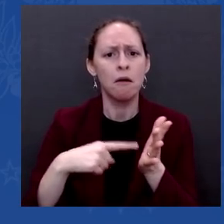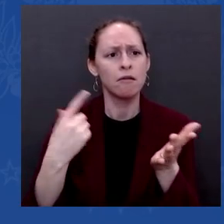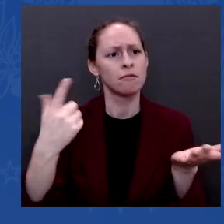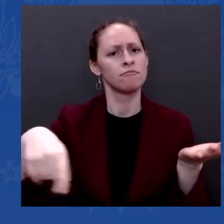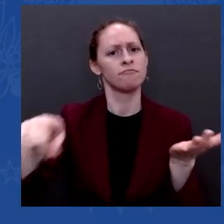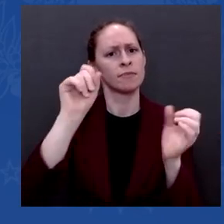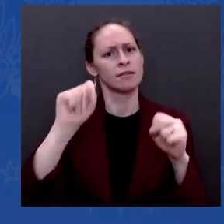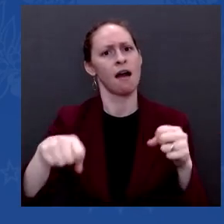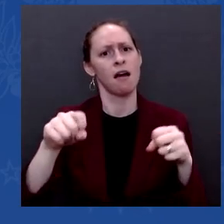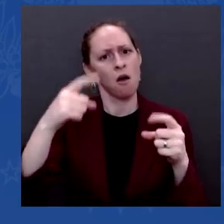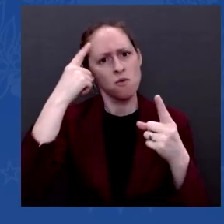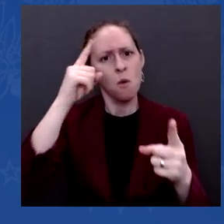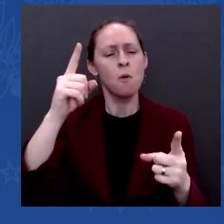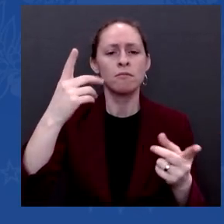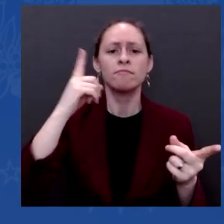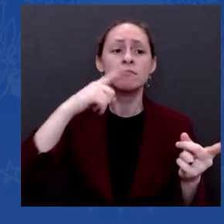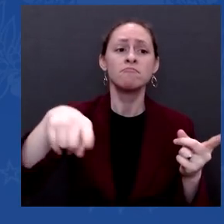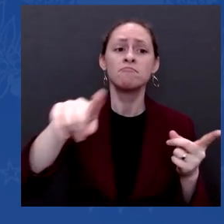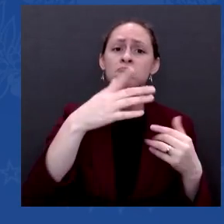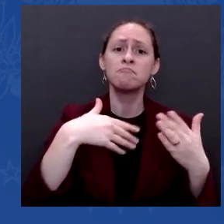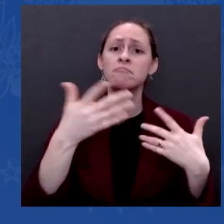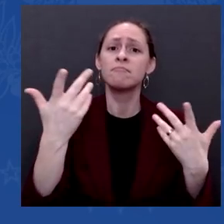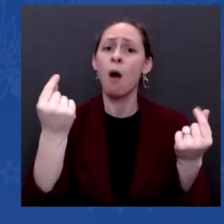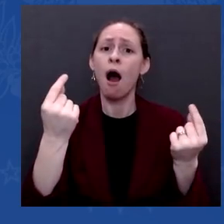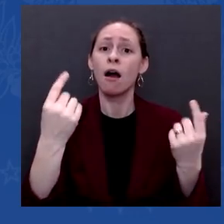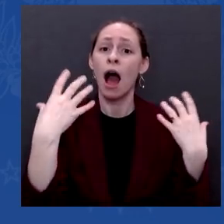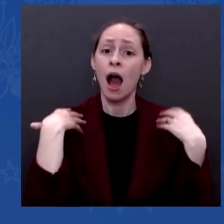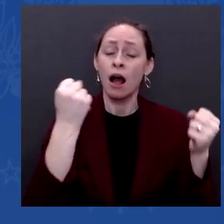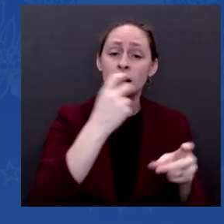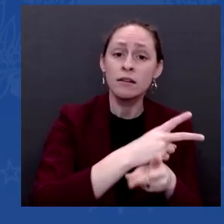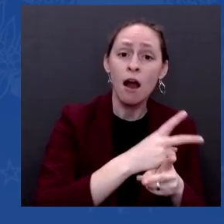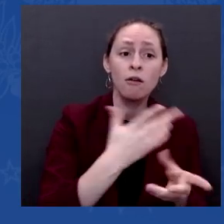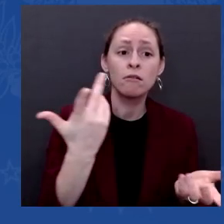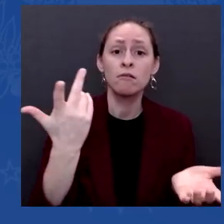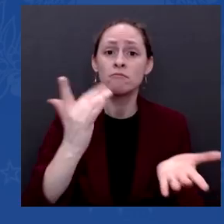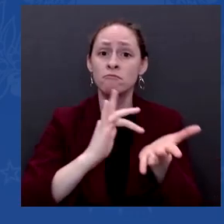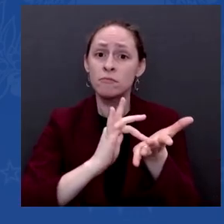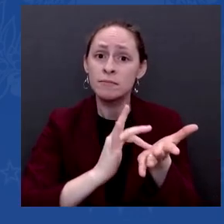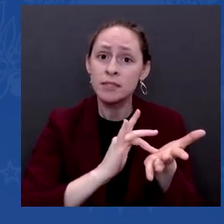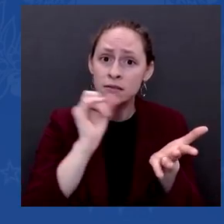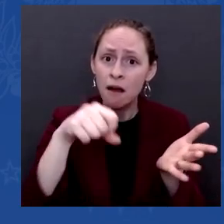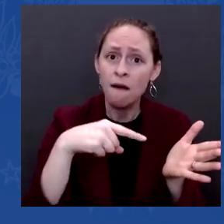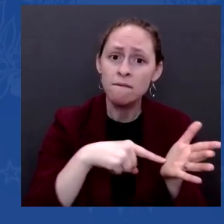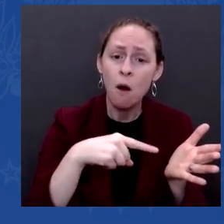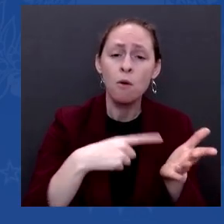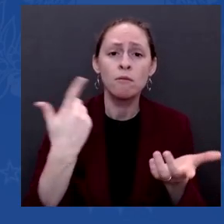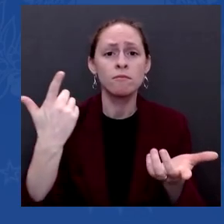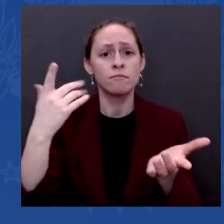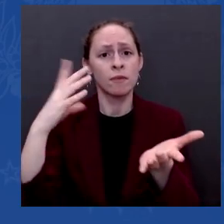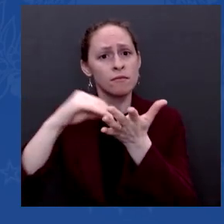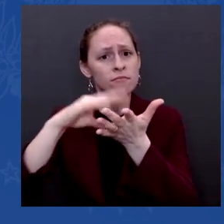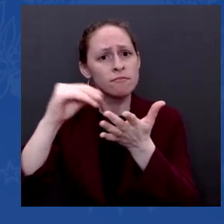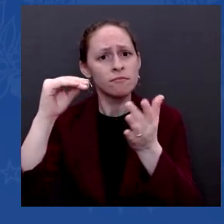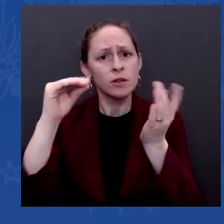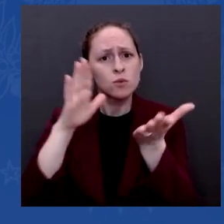That's prescription drugs. That's making sure you have access — access to all the things that everybody else has. We